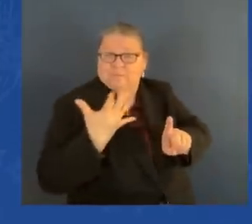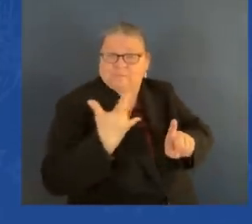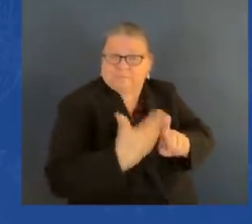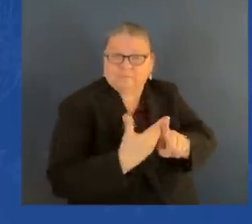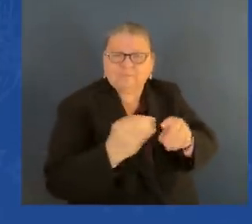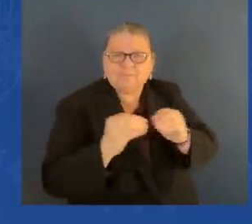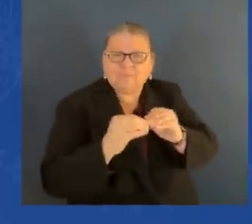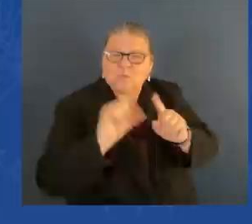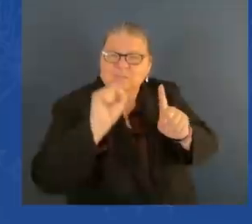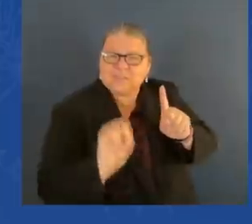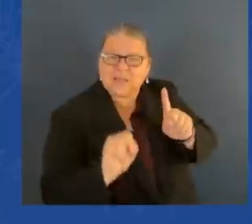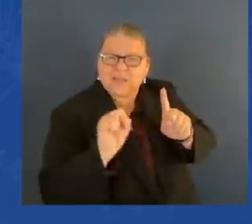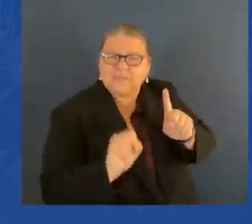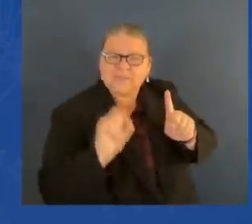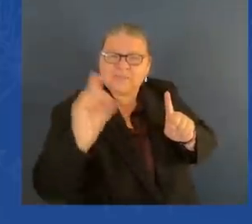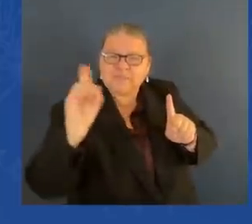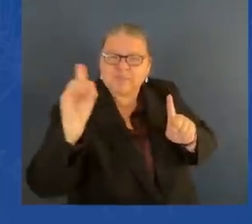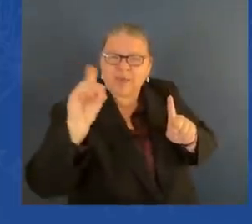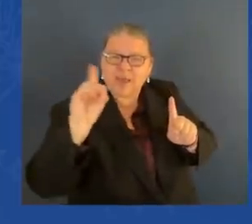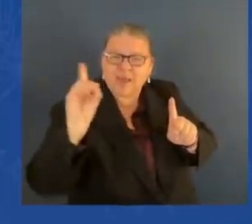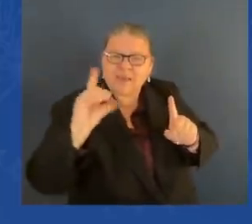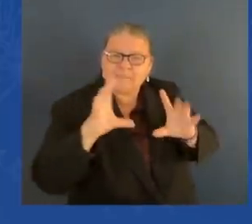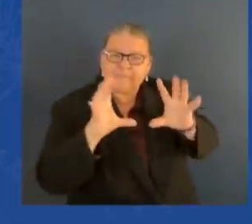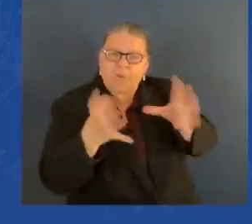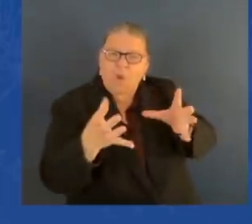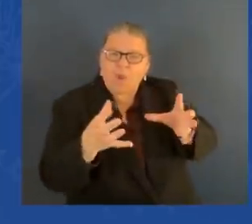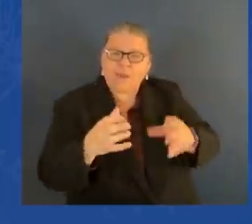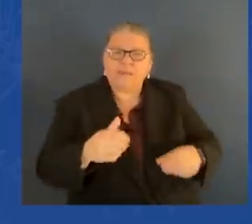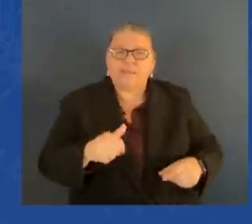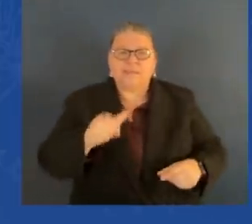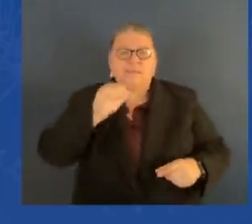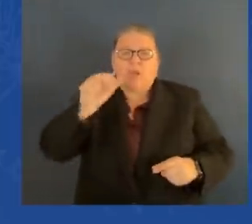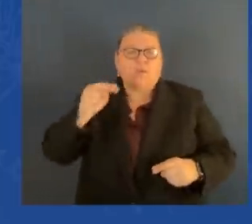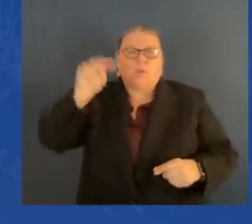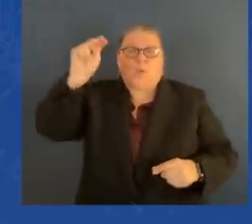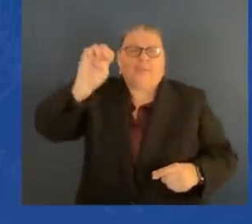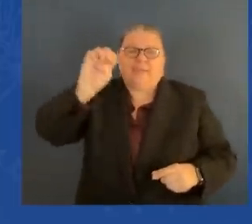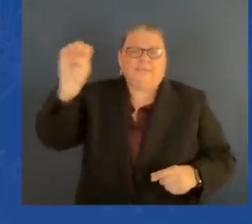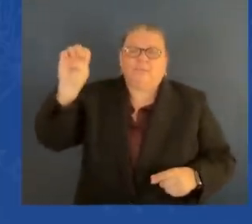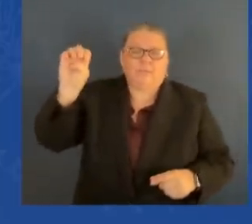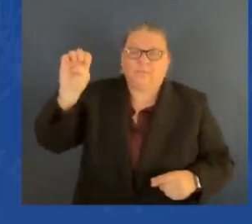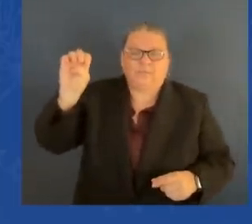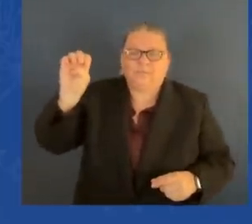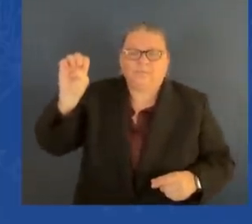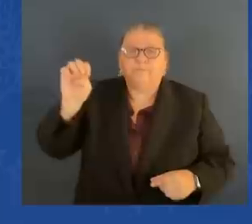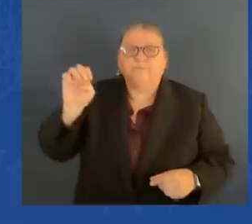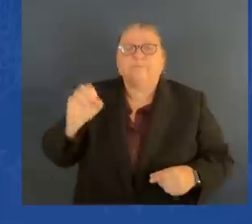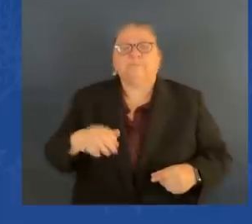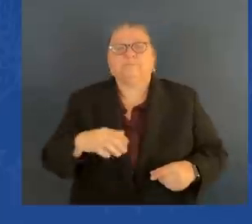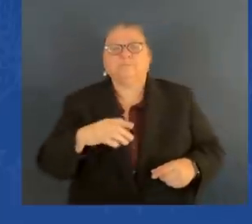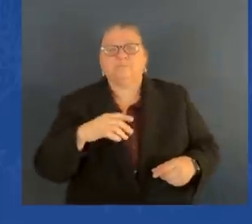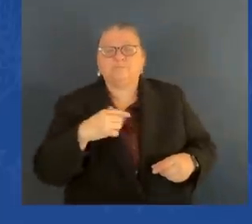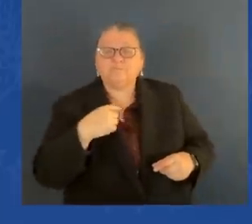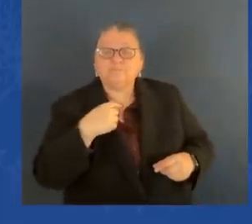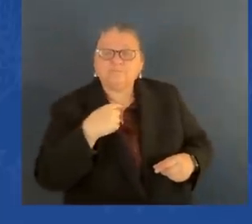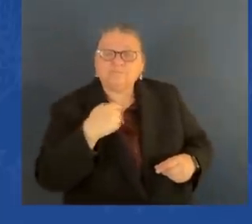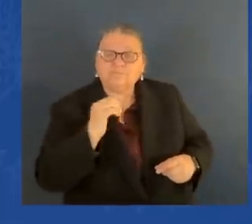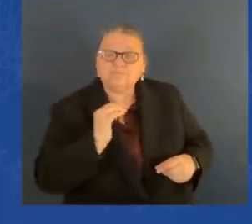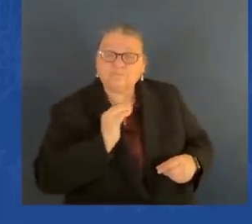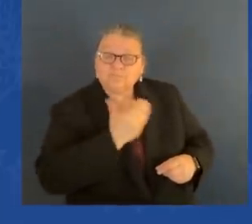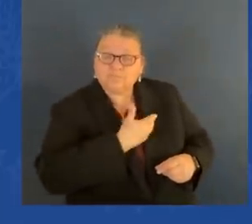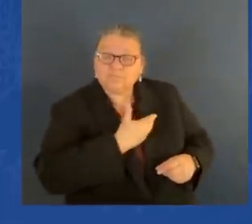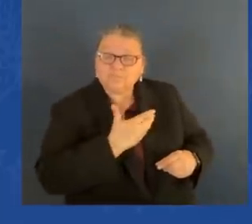able to be — join the Southern Governors Conference or the Mid-Atlantic Conference. And Democratic governors joined the Southern Governors Conference.